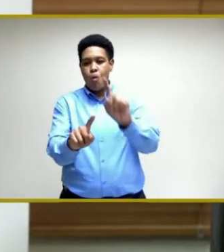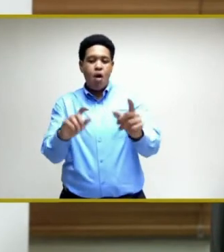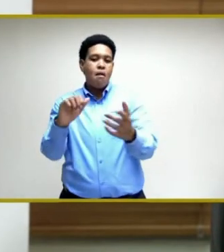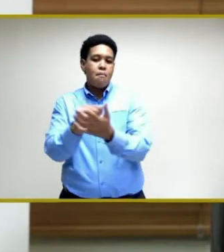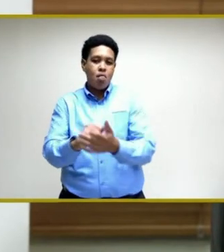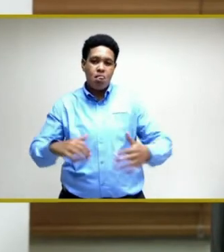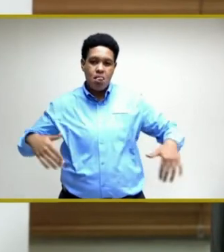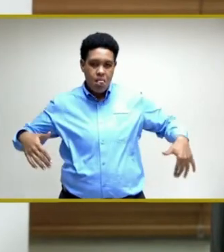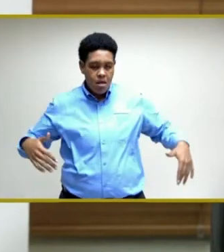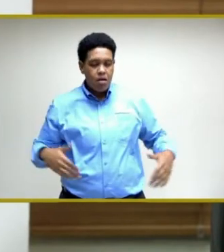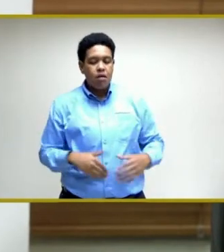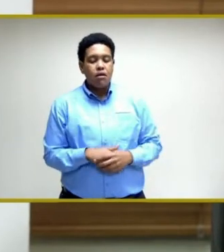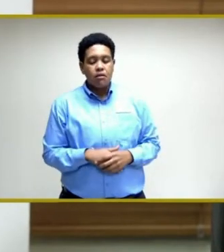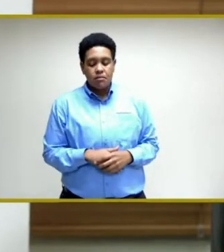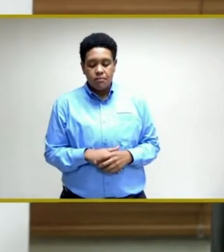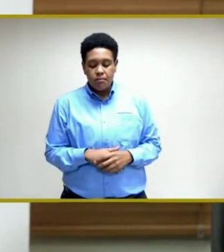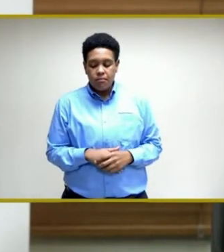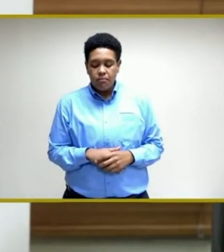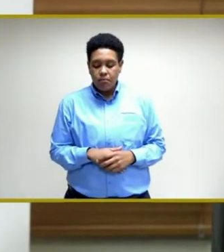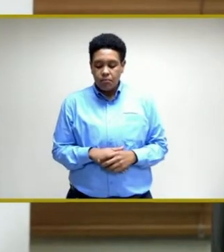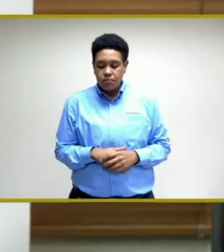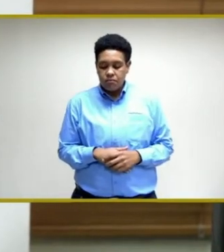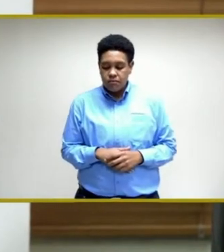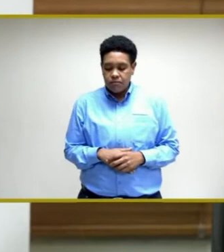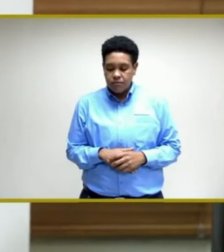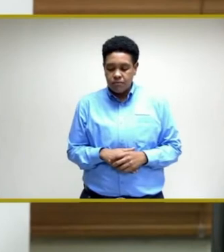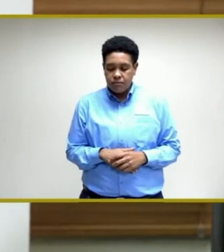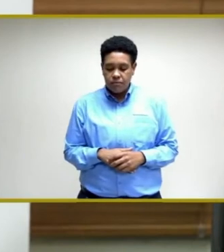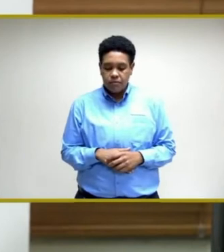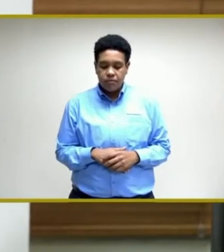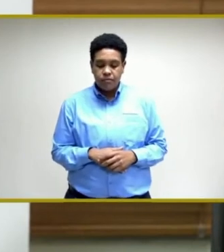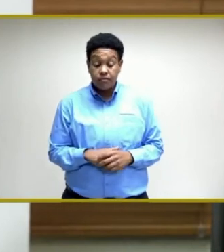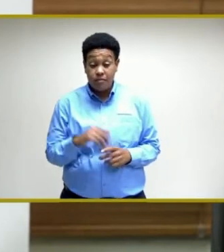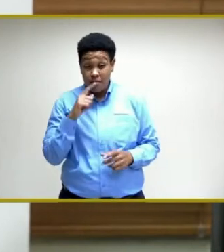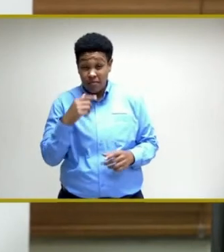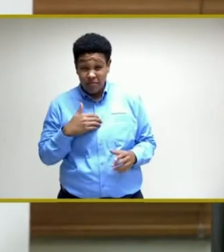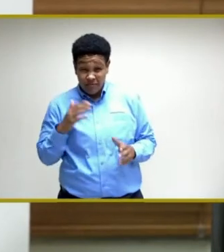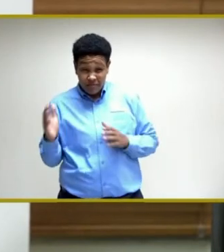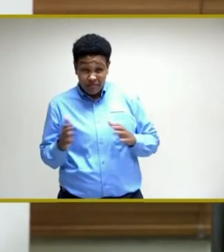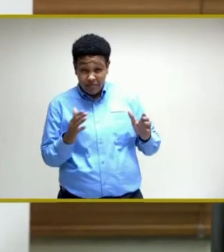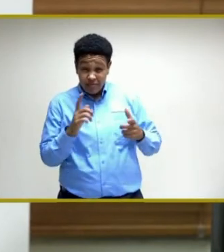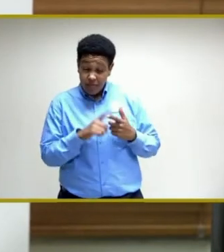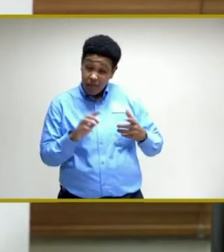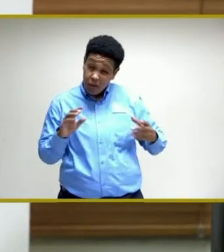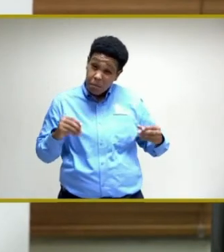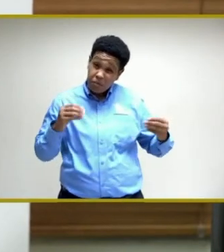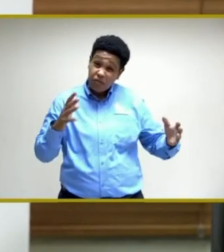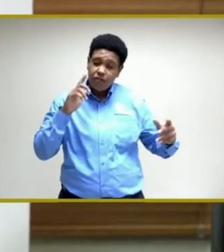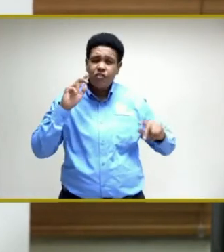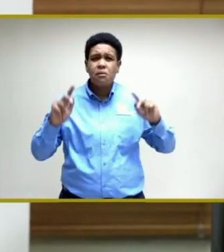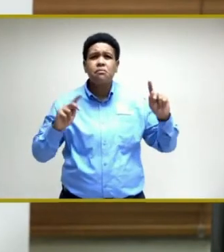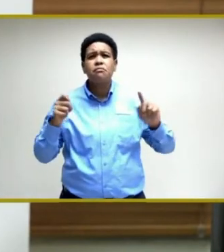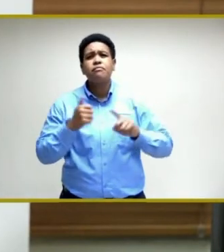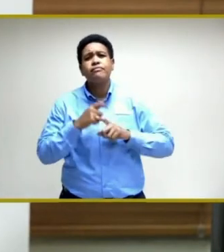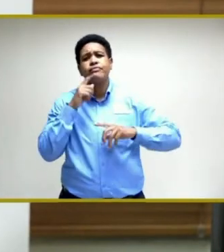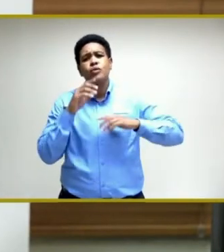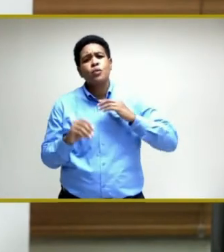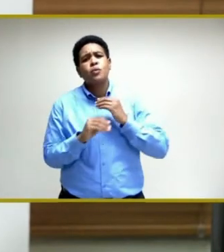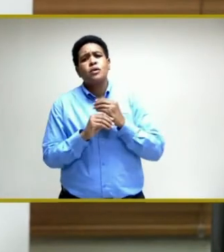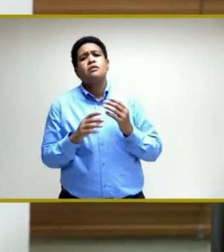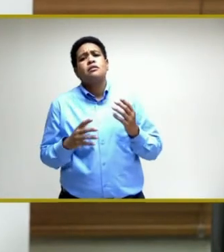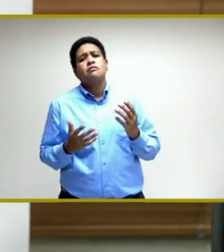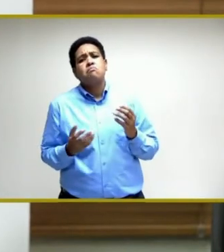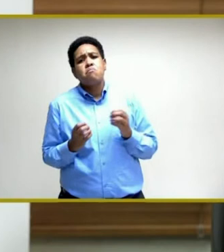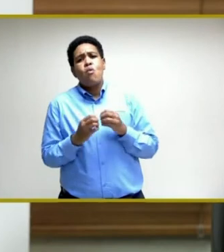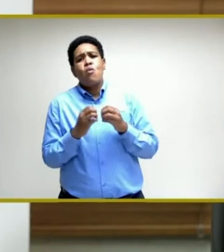there is an arrangement or provisions for persons to add additional supplies.